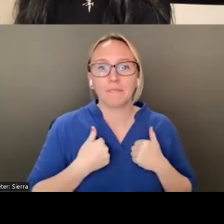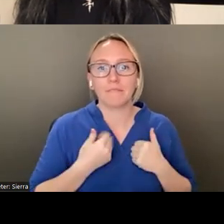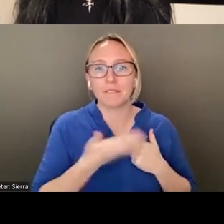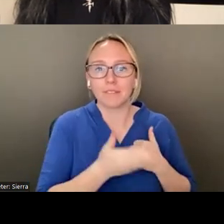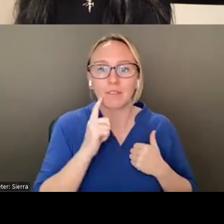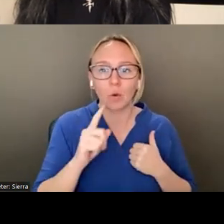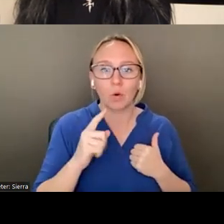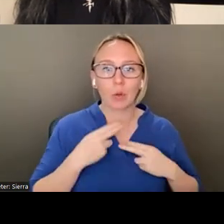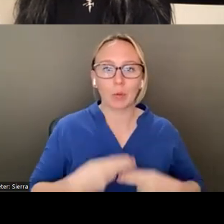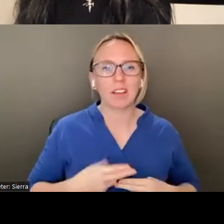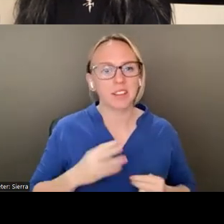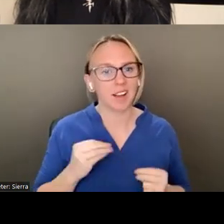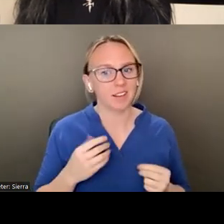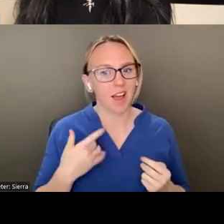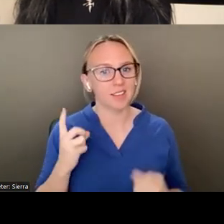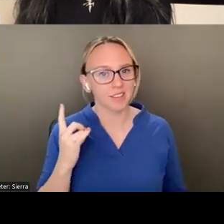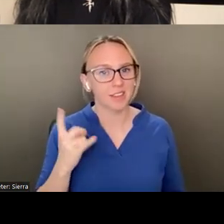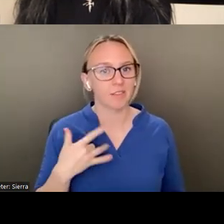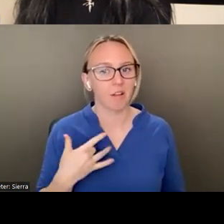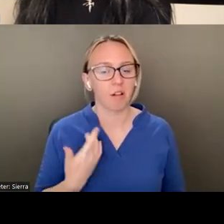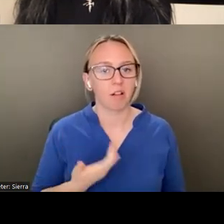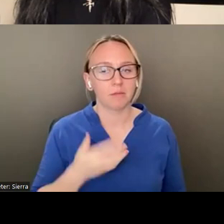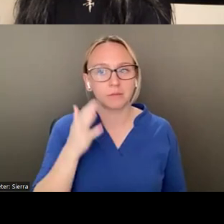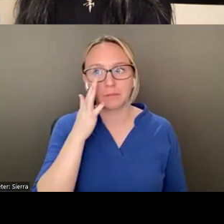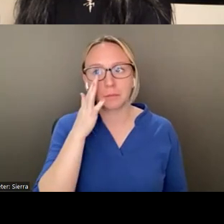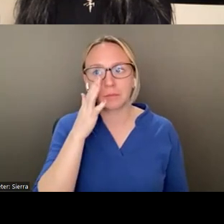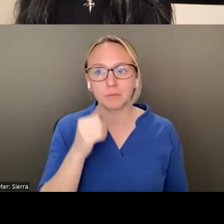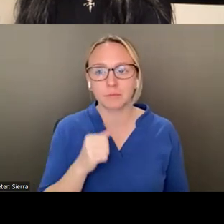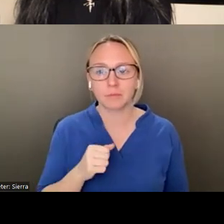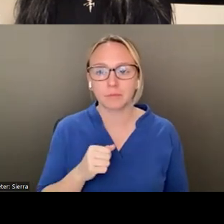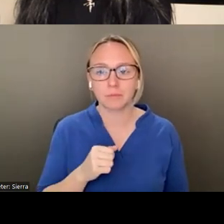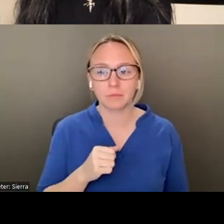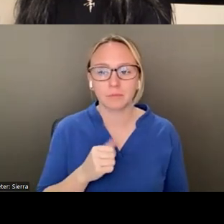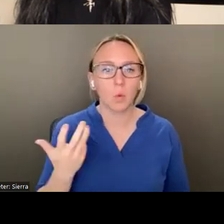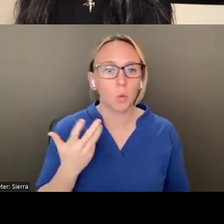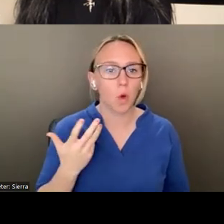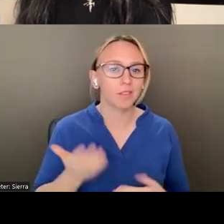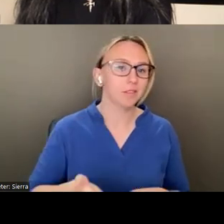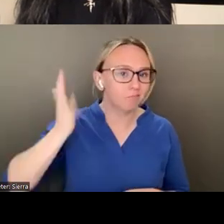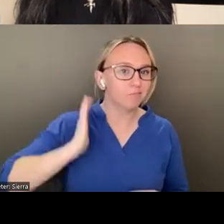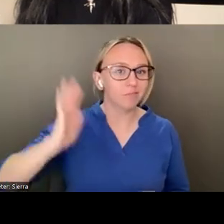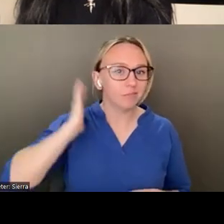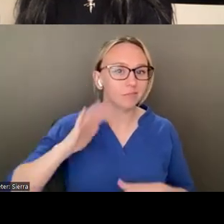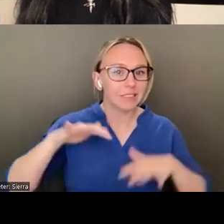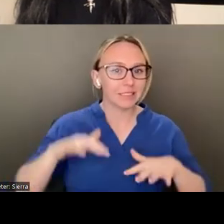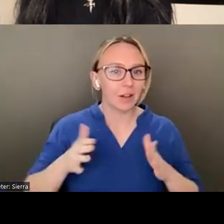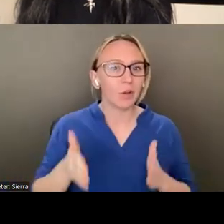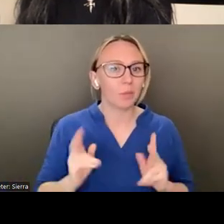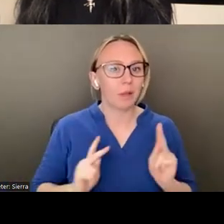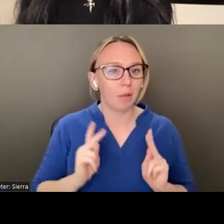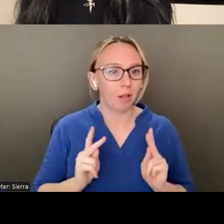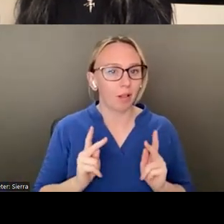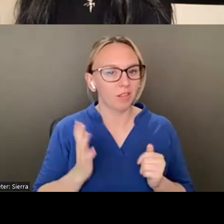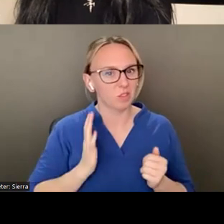this sense of kind of what kind of early settlers must have gone through passing through that landscape and just